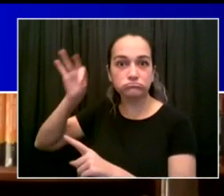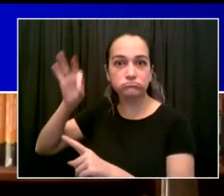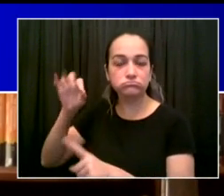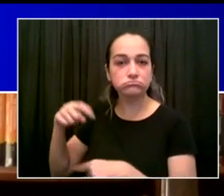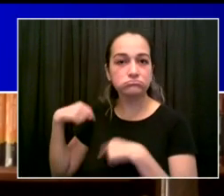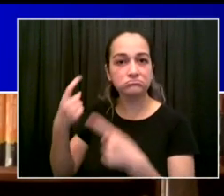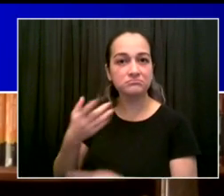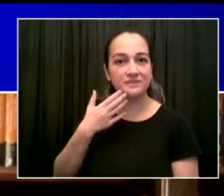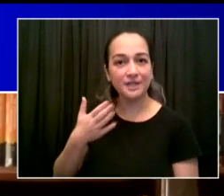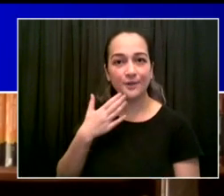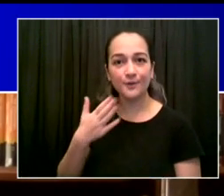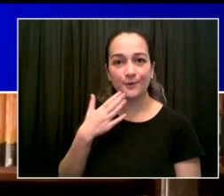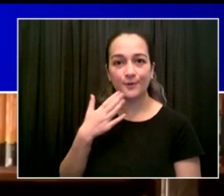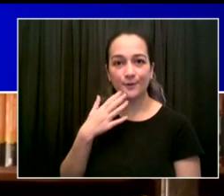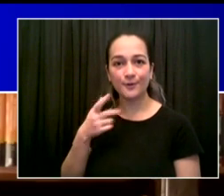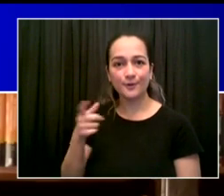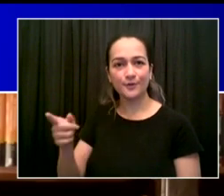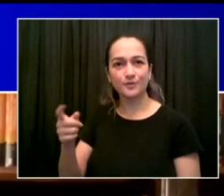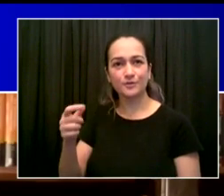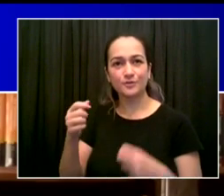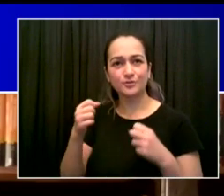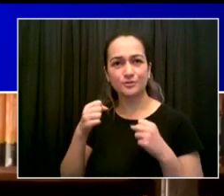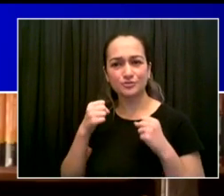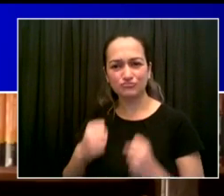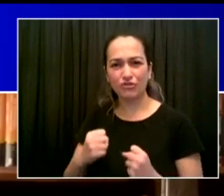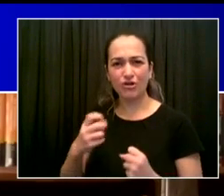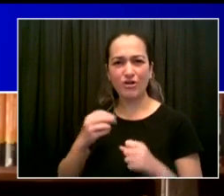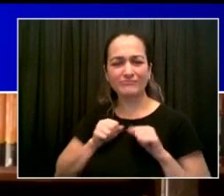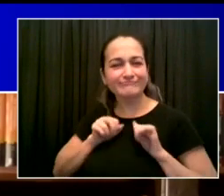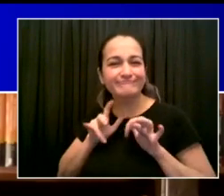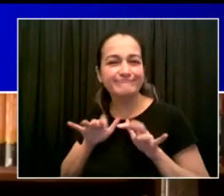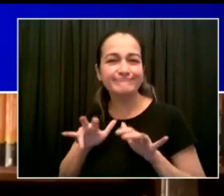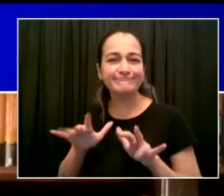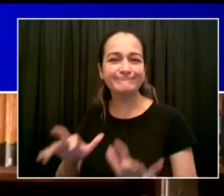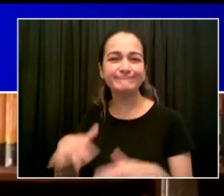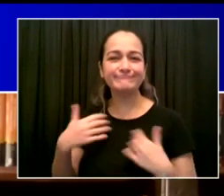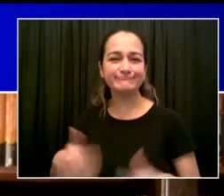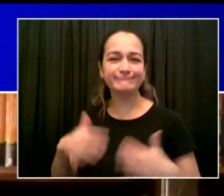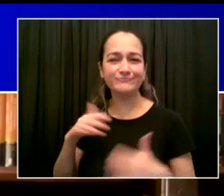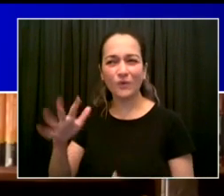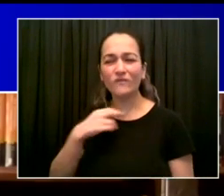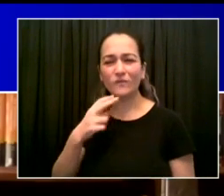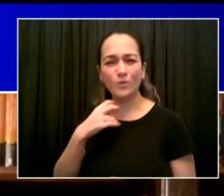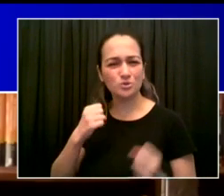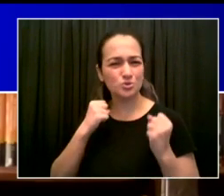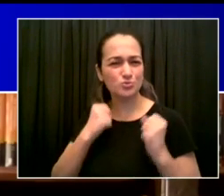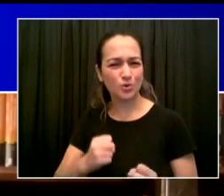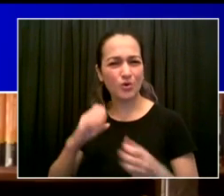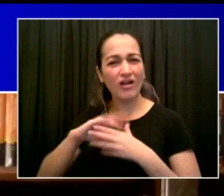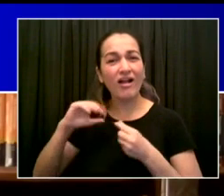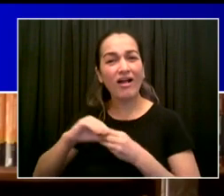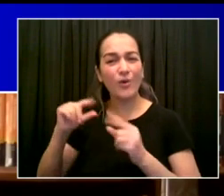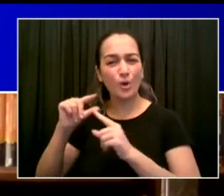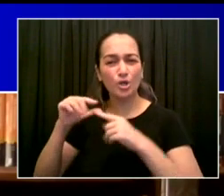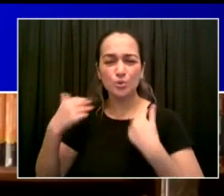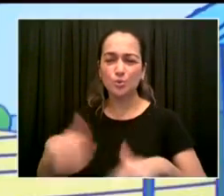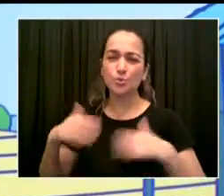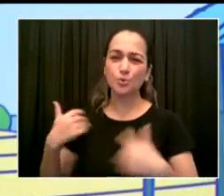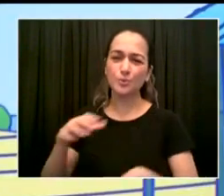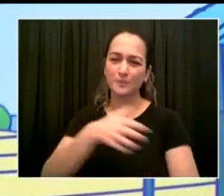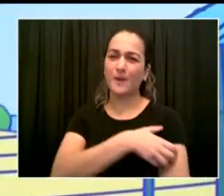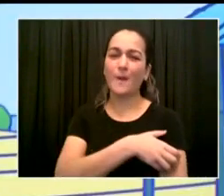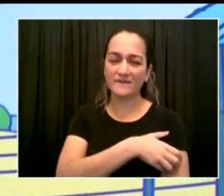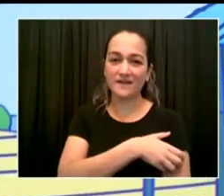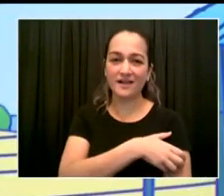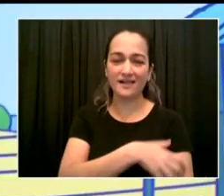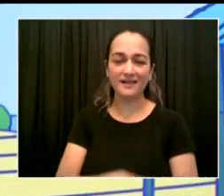So, we've heard from the Rev. Now we need to hear from the Rabbi, his partner. I don't think there's a more witty and thoughtful